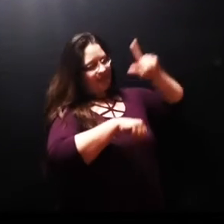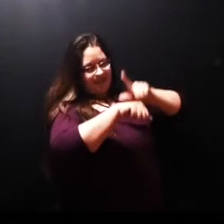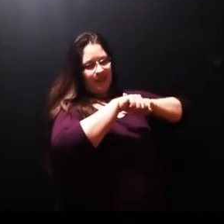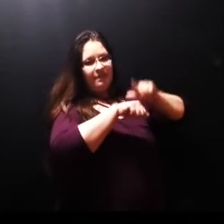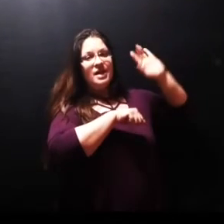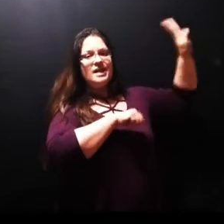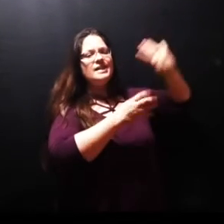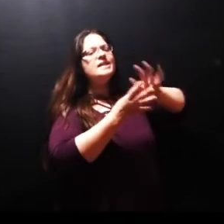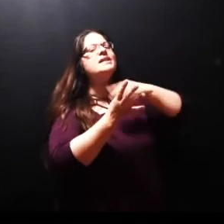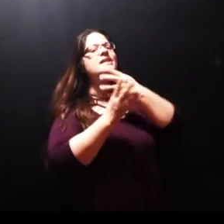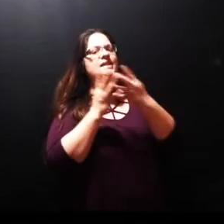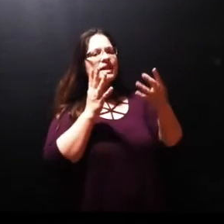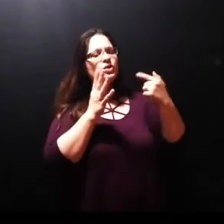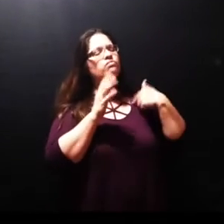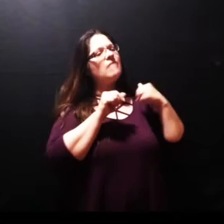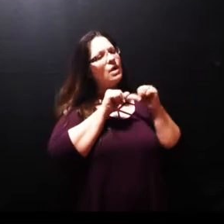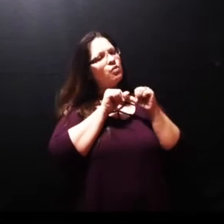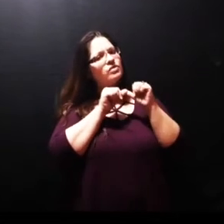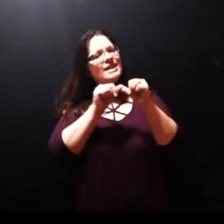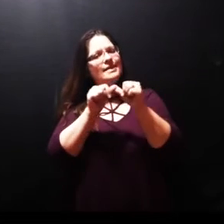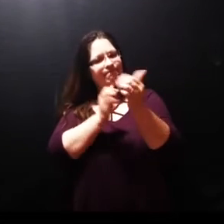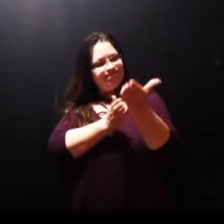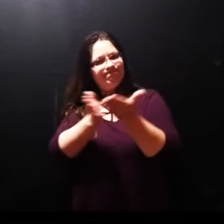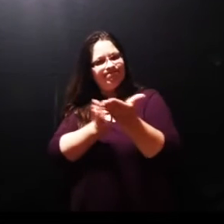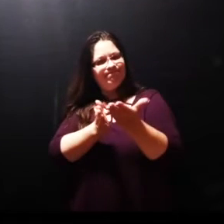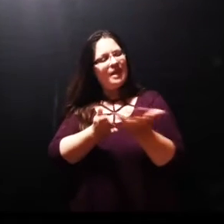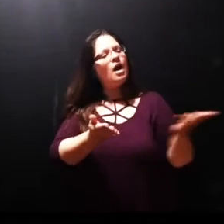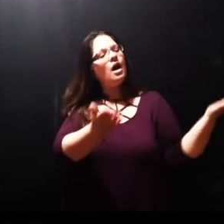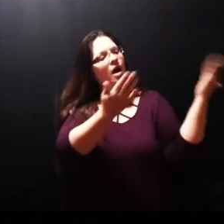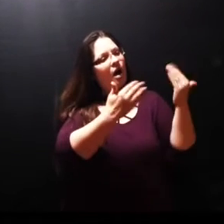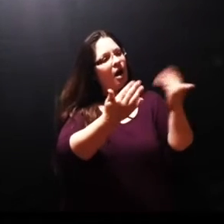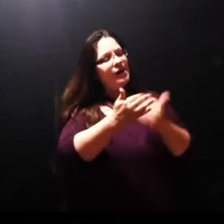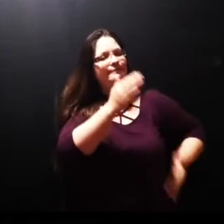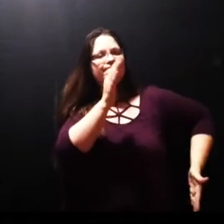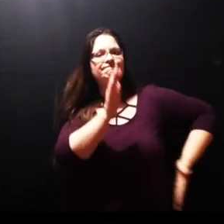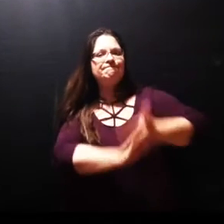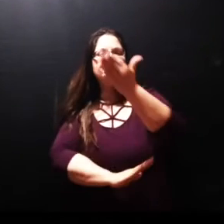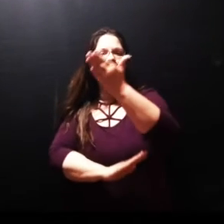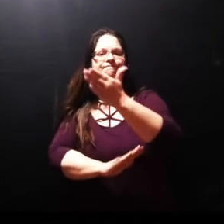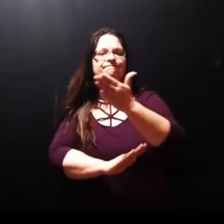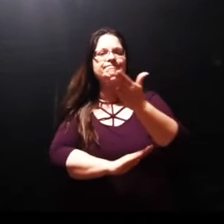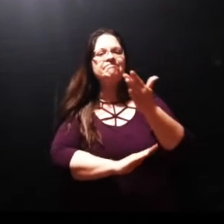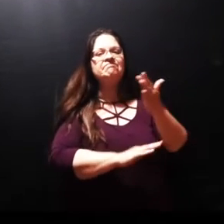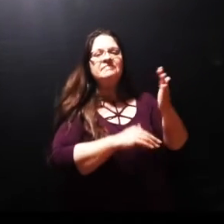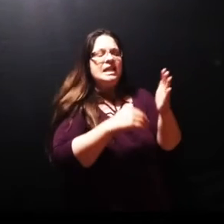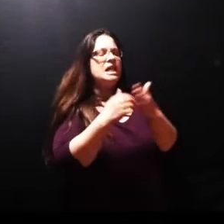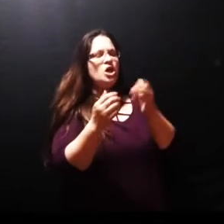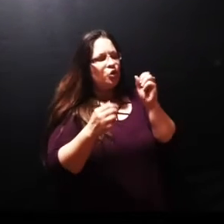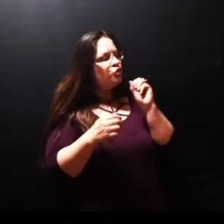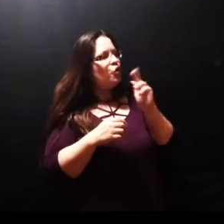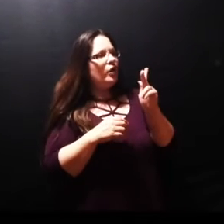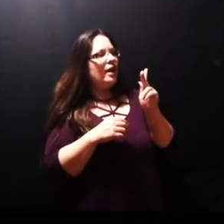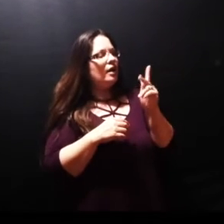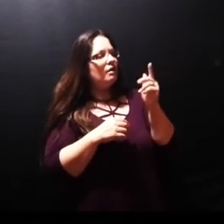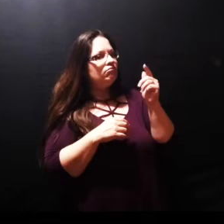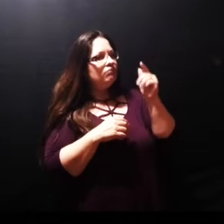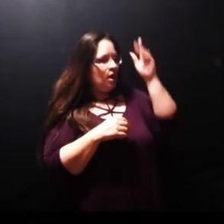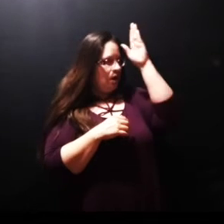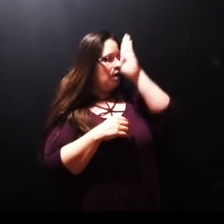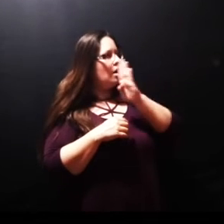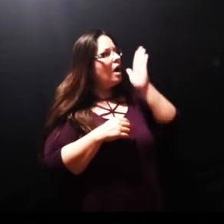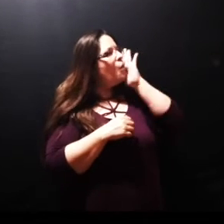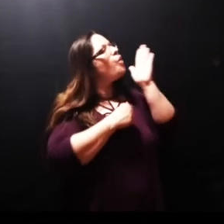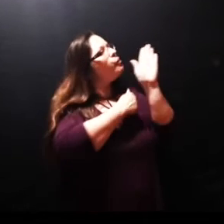and on his timetable that I can continue to minister let's go gentlemen let's go we're under God's protective hand